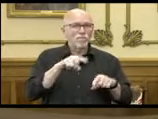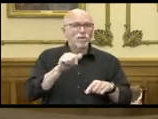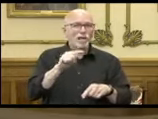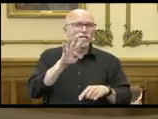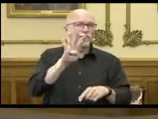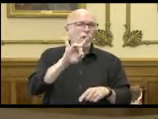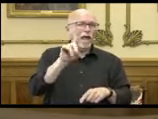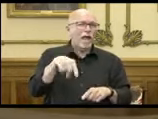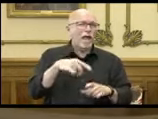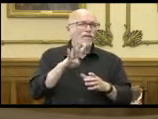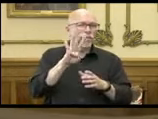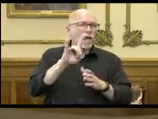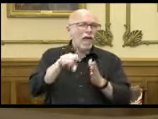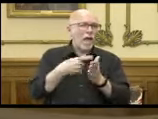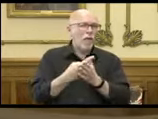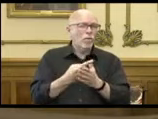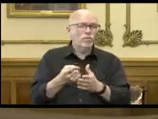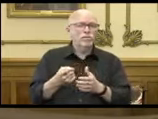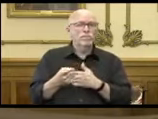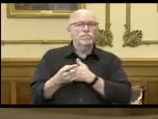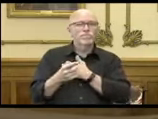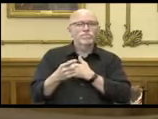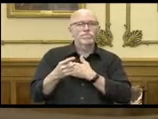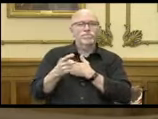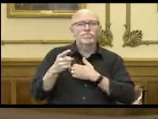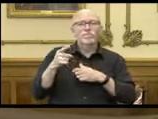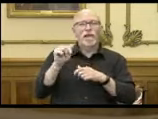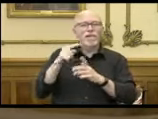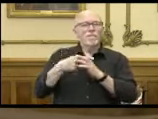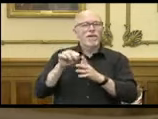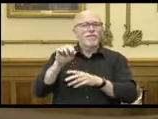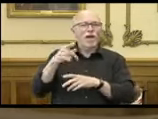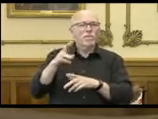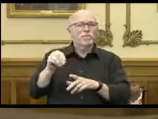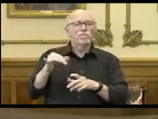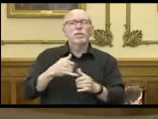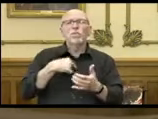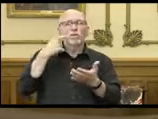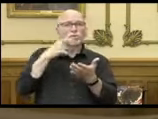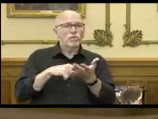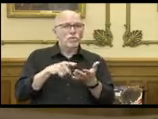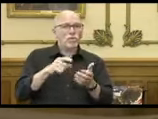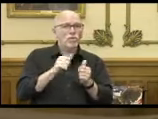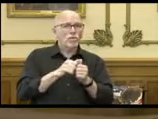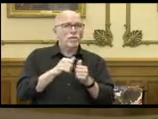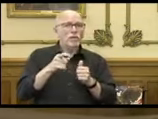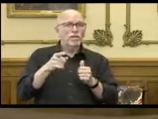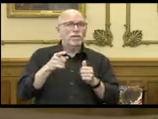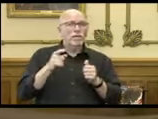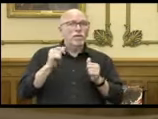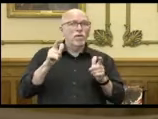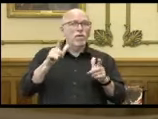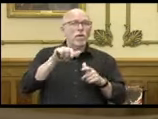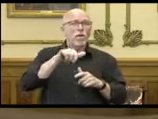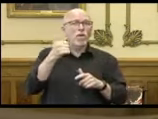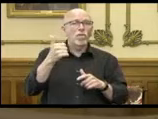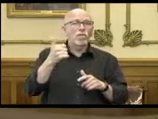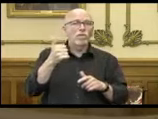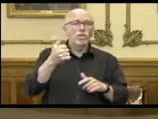48 hours early in the course of Optum. And what we found was that with all of the other southern